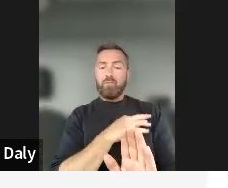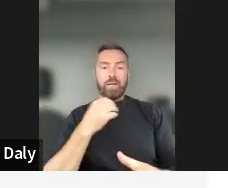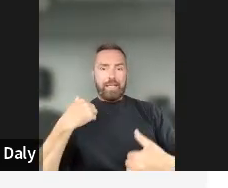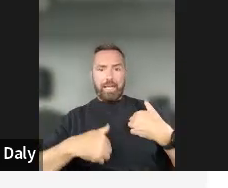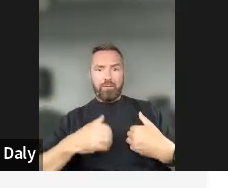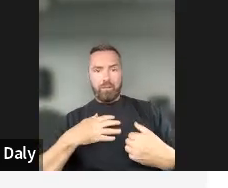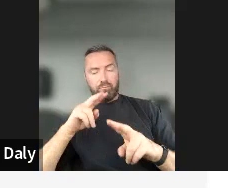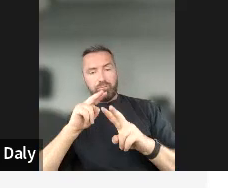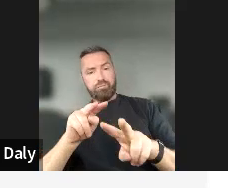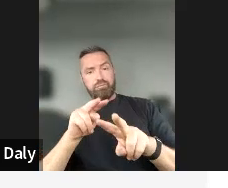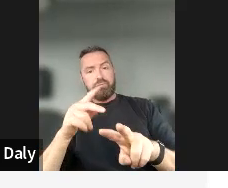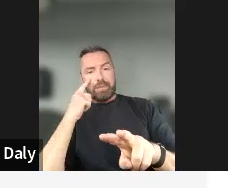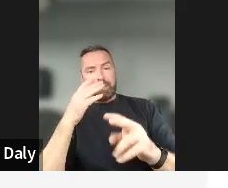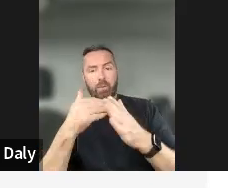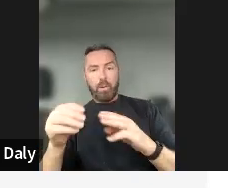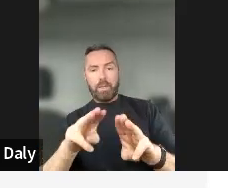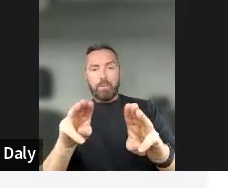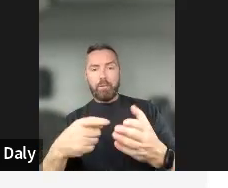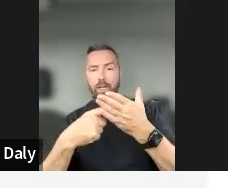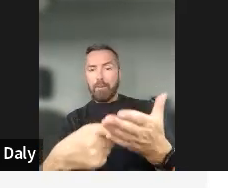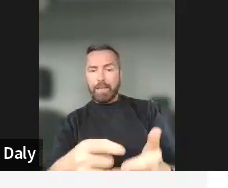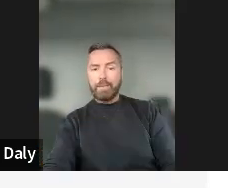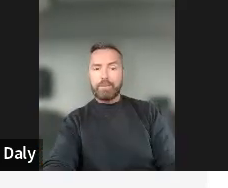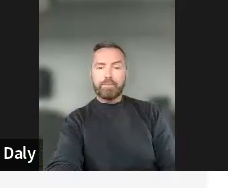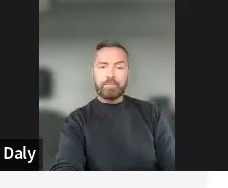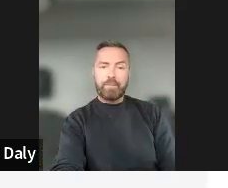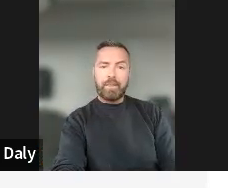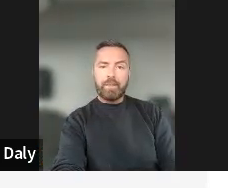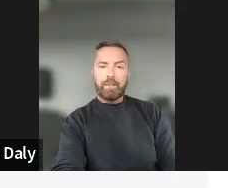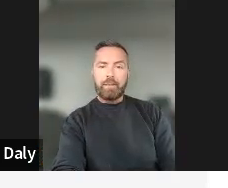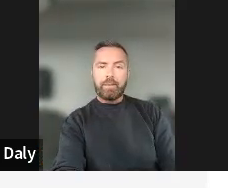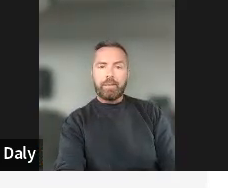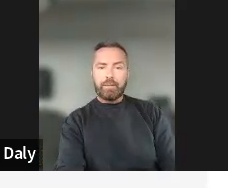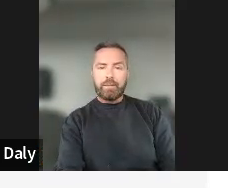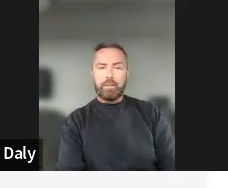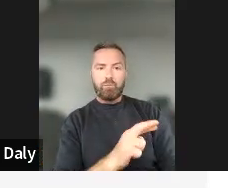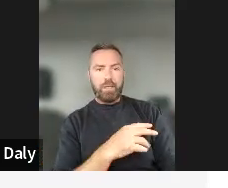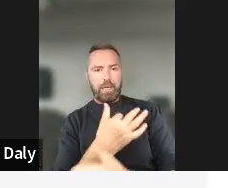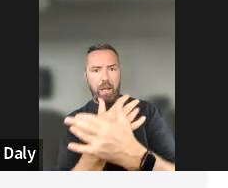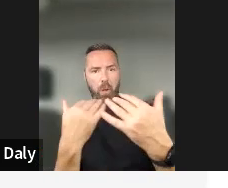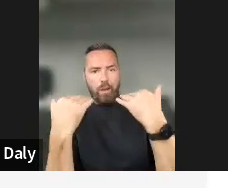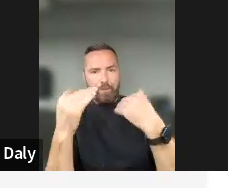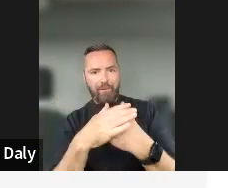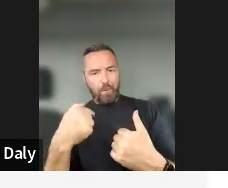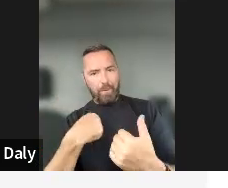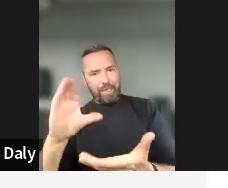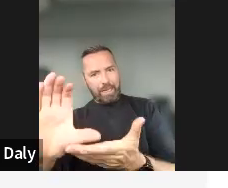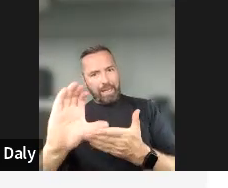what everybody's suggesting. And that's great. Really loads of information for me. Thank you, everyone.